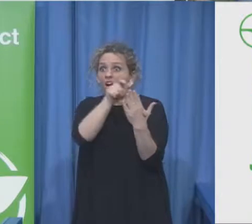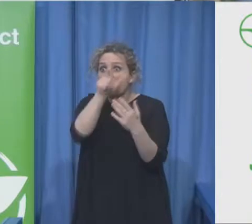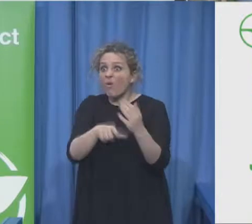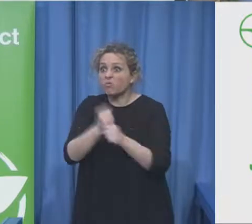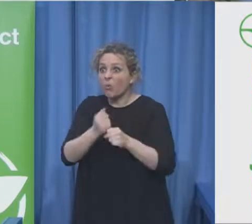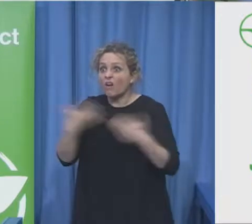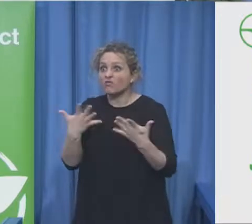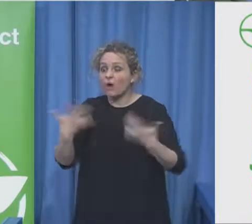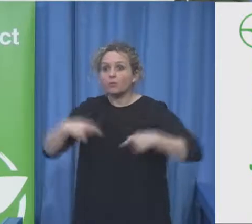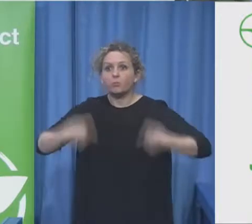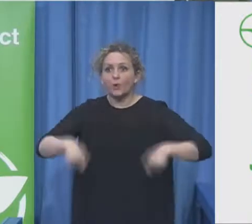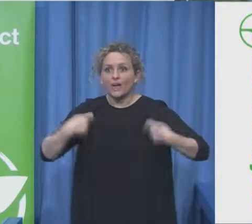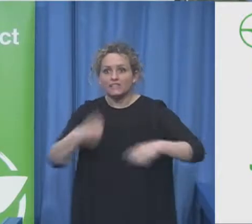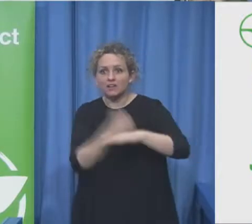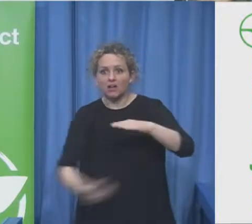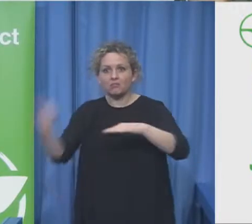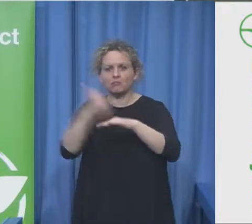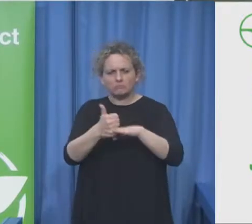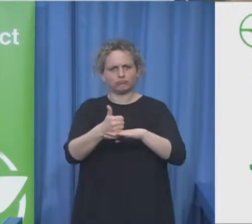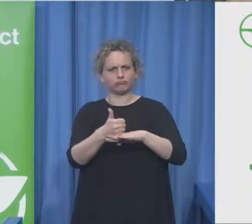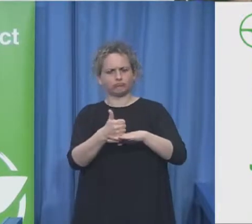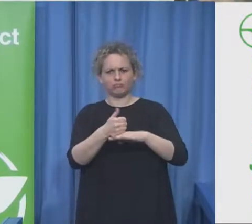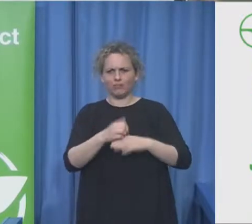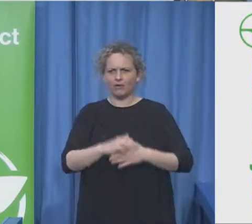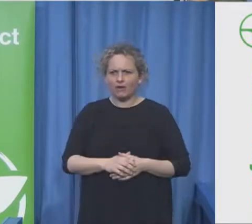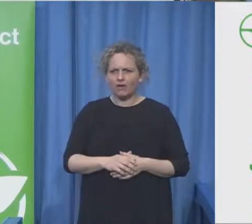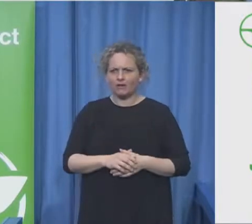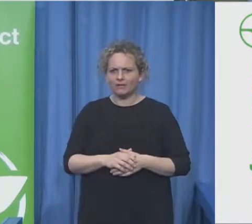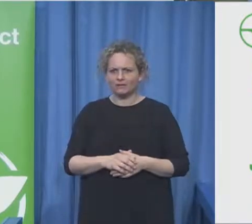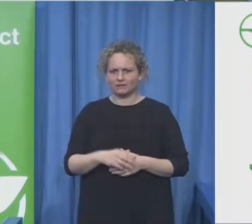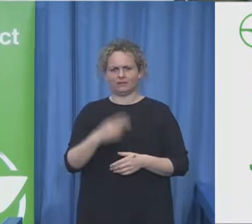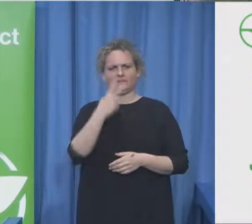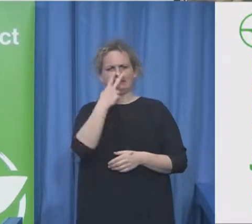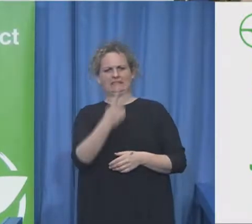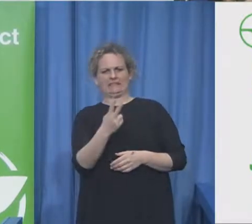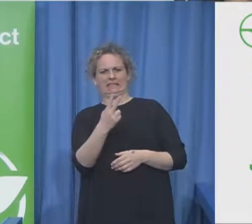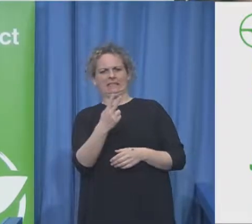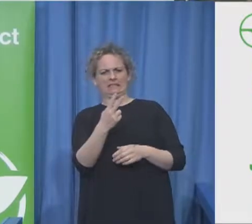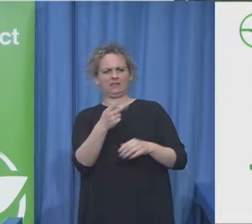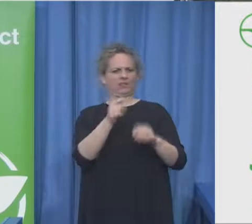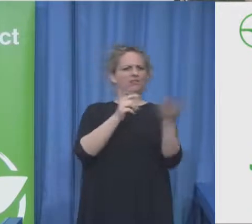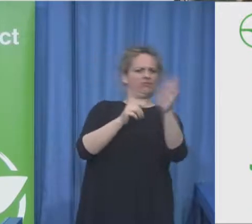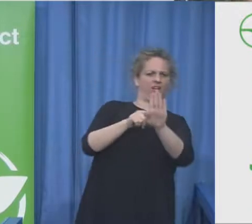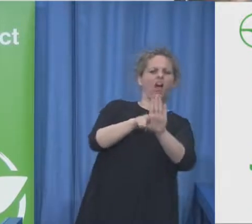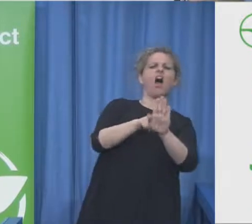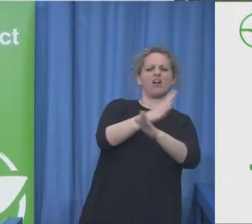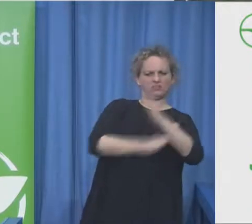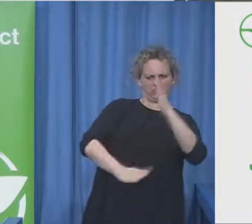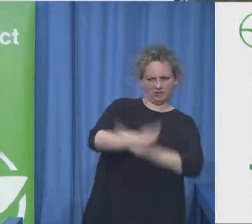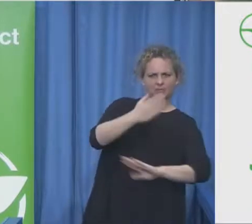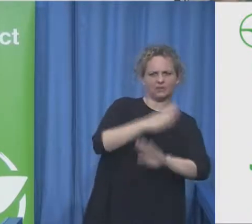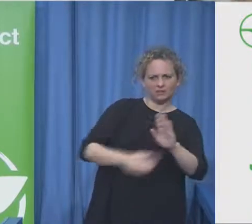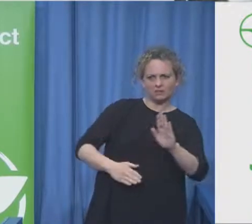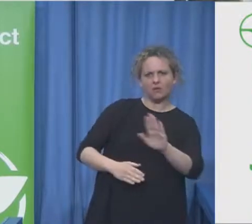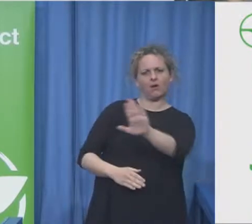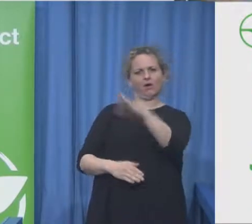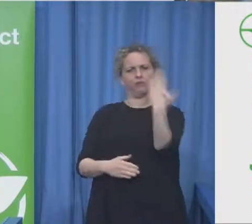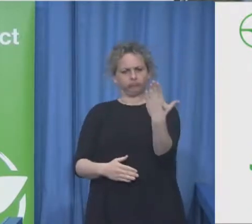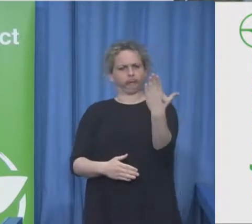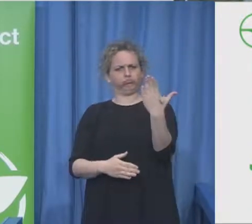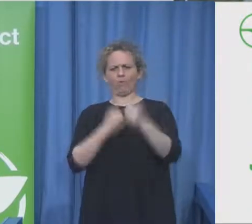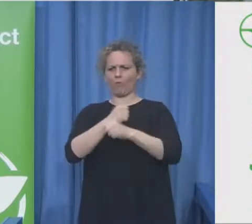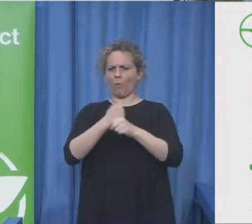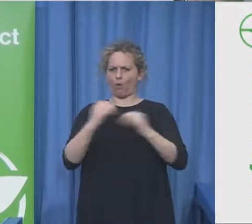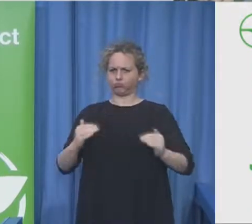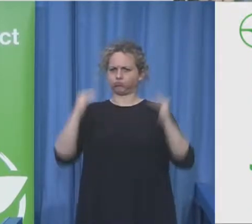lost in the system at the moment and we need to be much much more effective at it we're now going to turn to two of our colleagues from